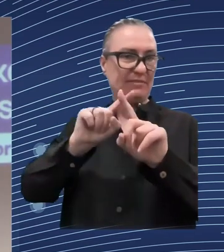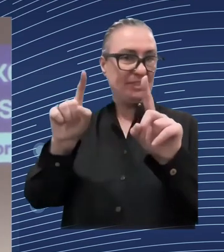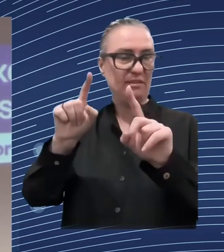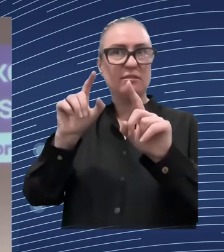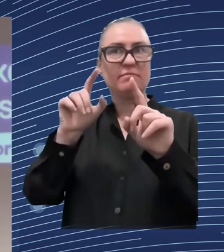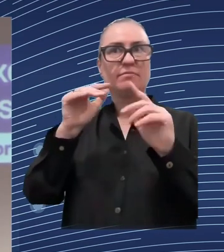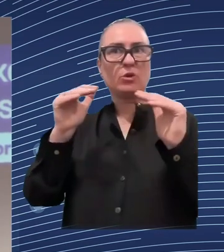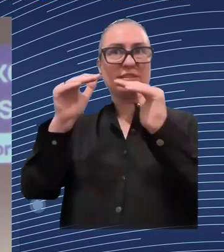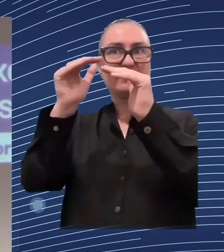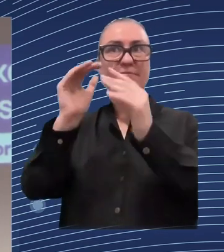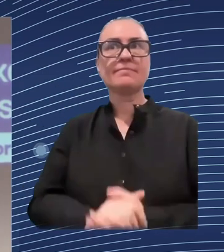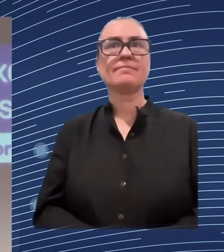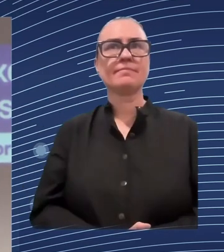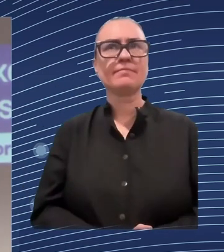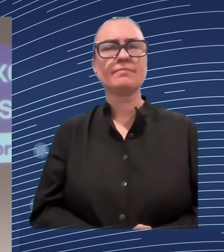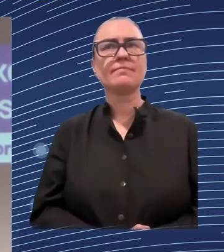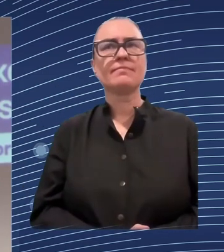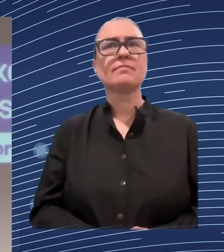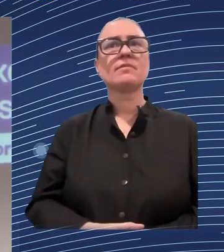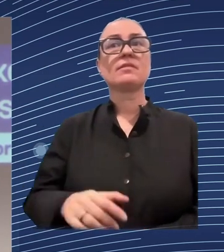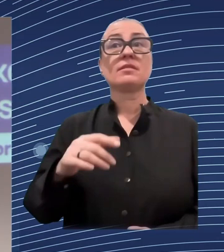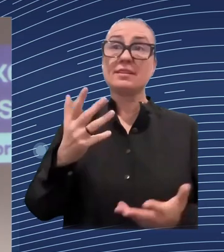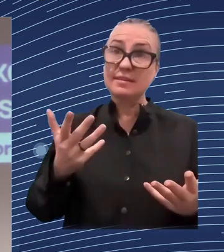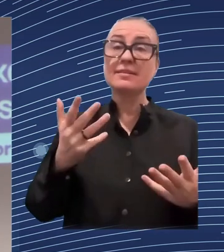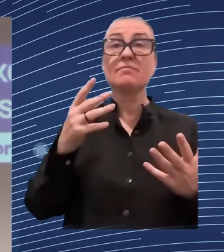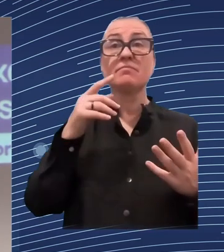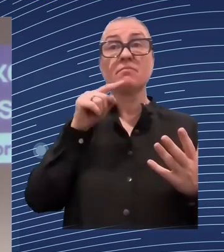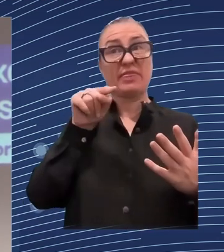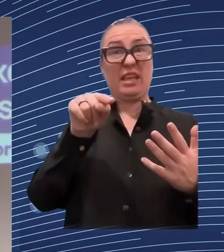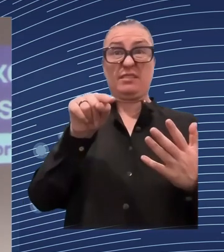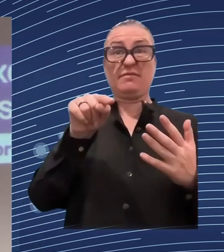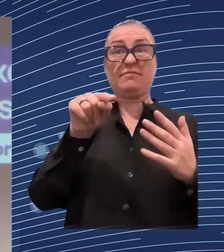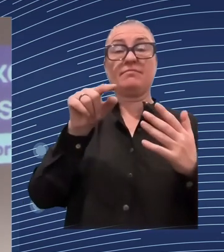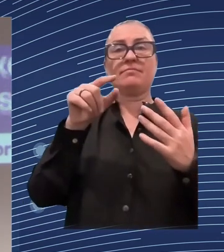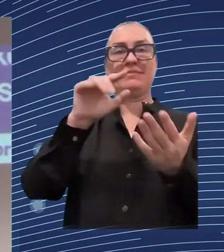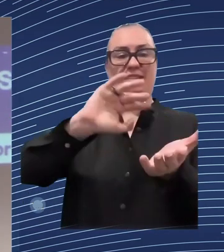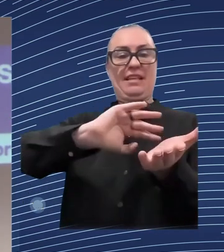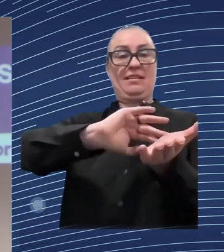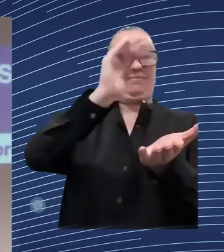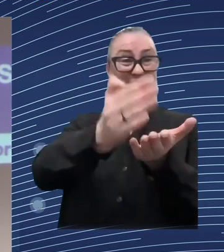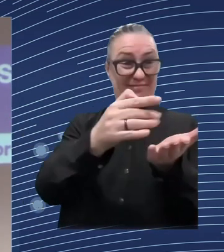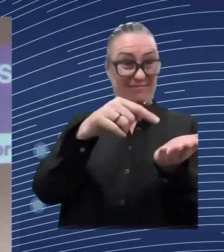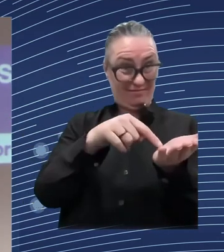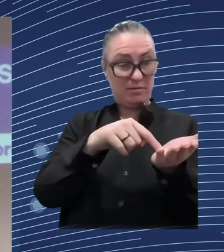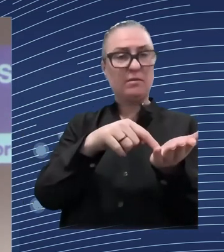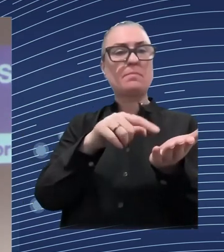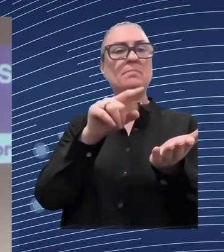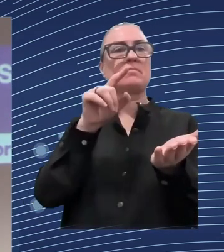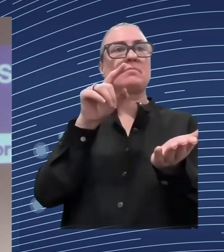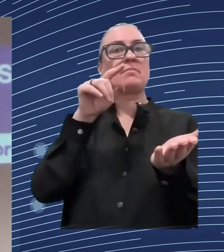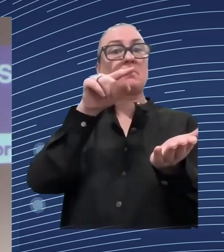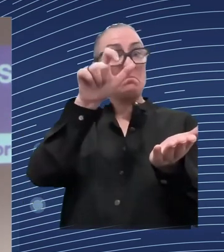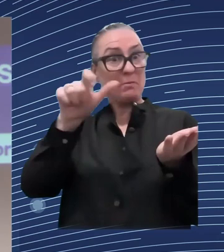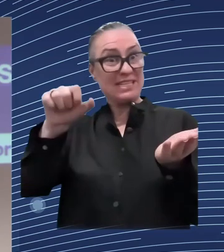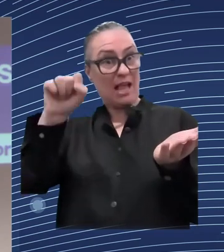assessments is fundamental. So survey data are excellent, they are needed, but administrative data also is a field where we need to do